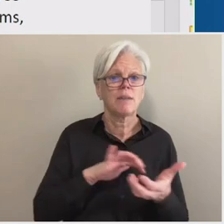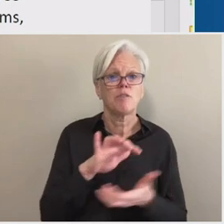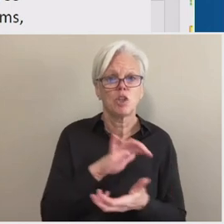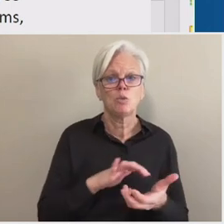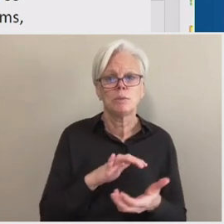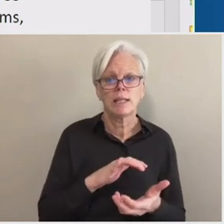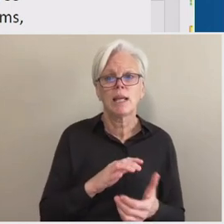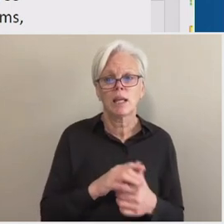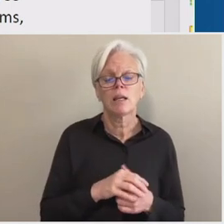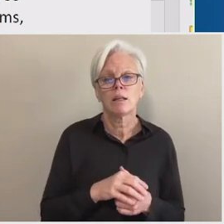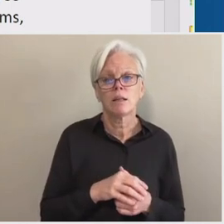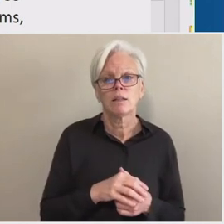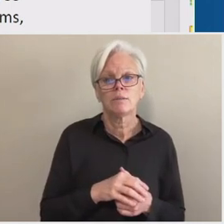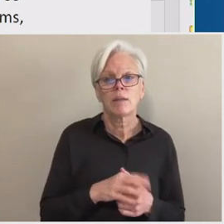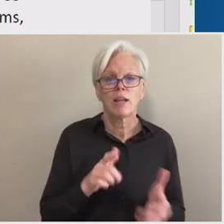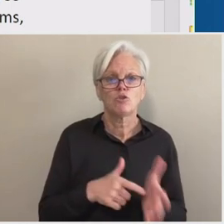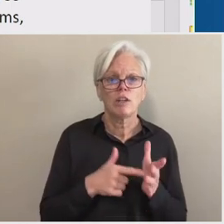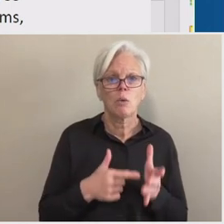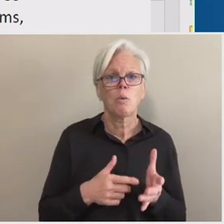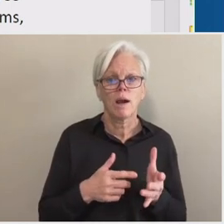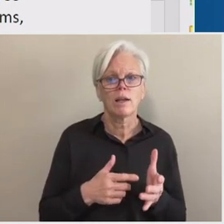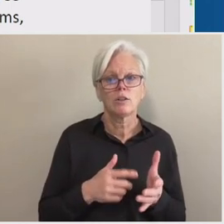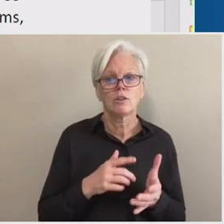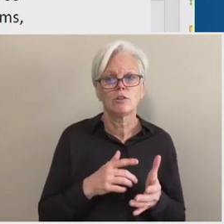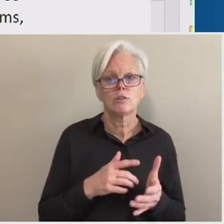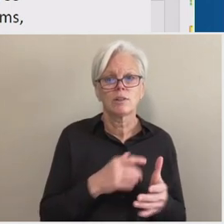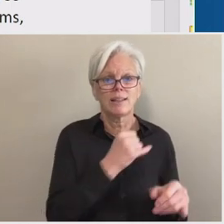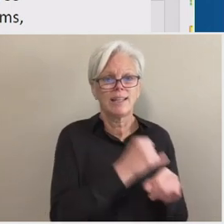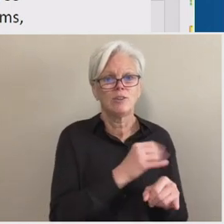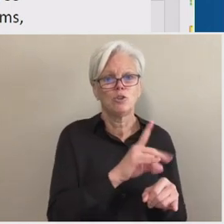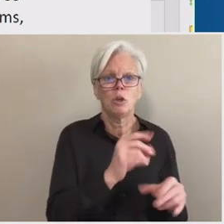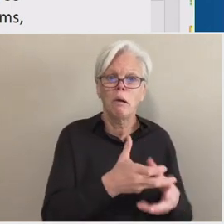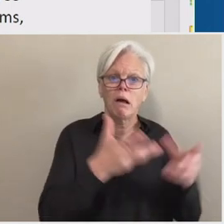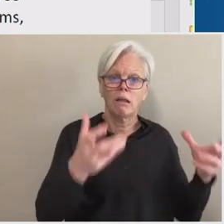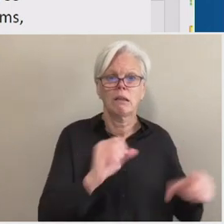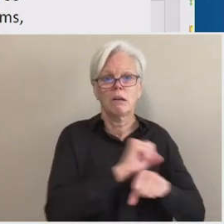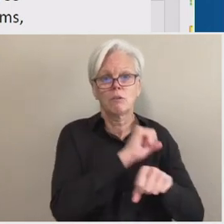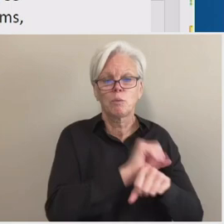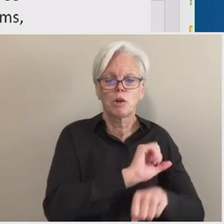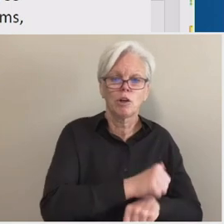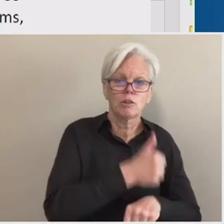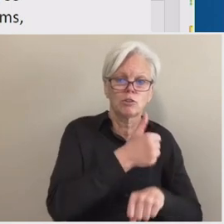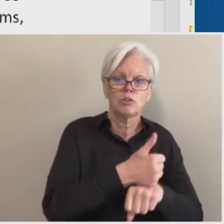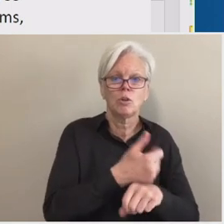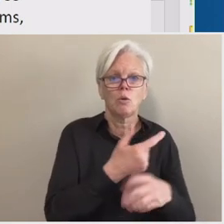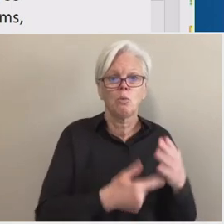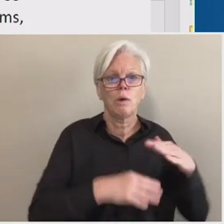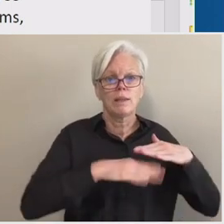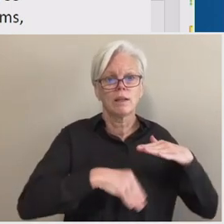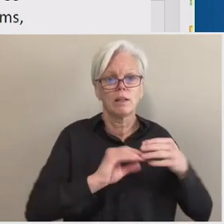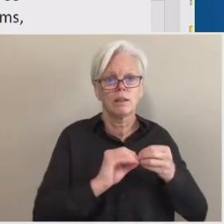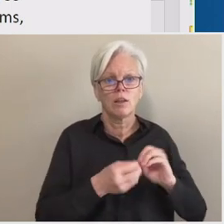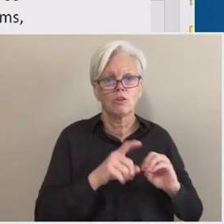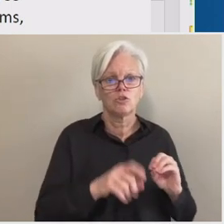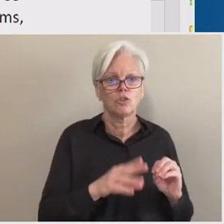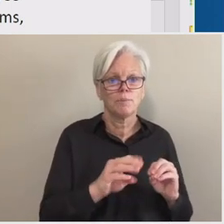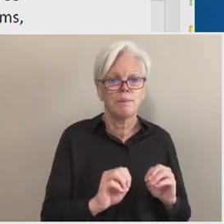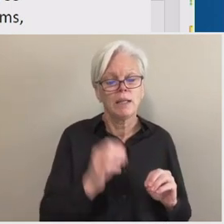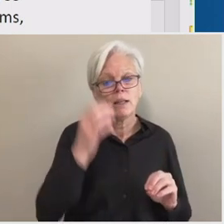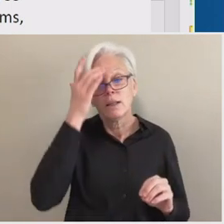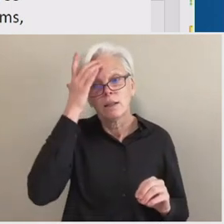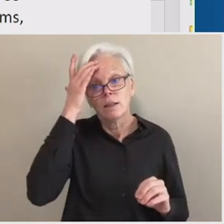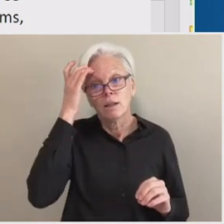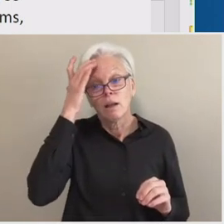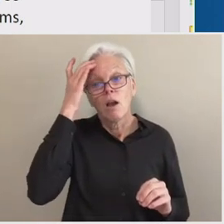involves a lot of work on the part of the institution to to establish what the denominator is. It also is